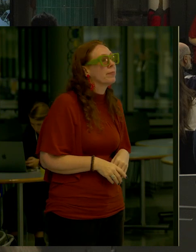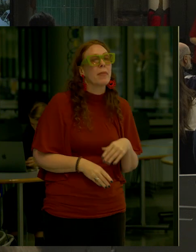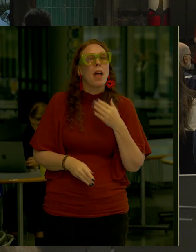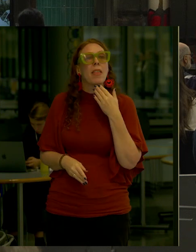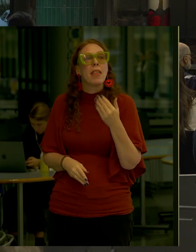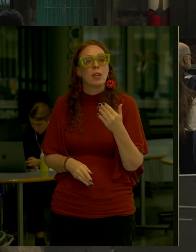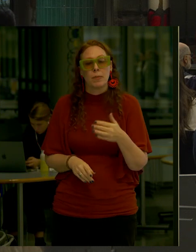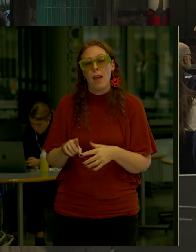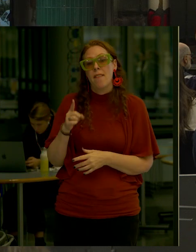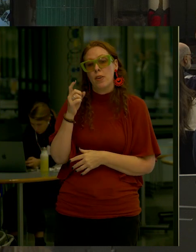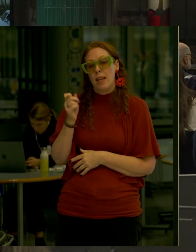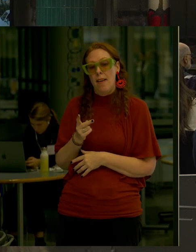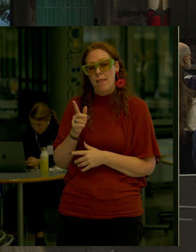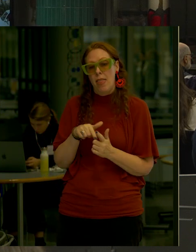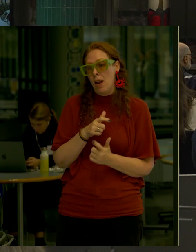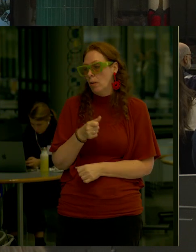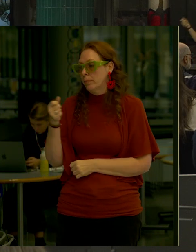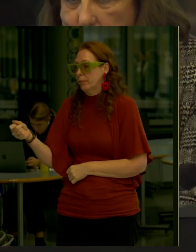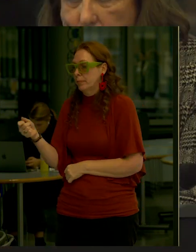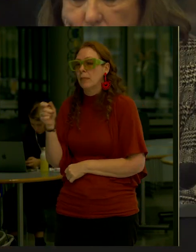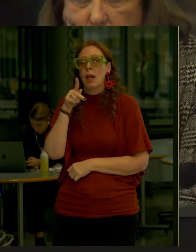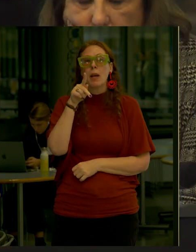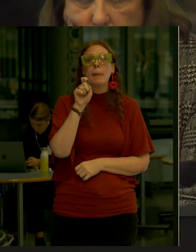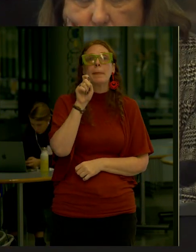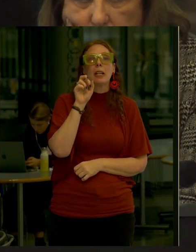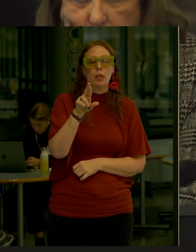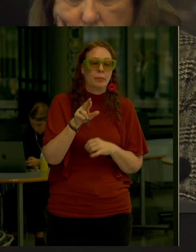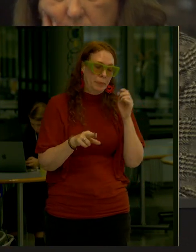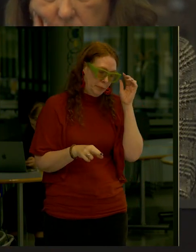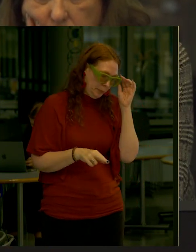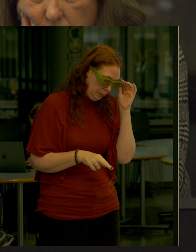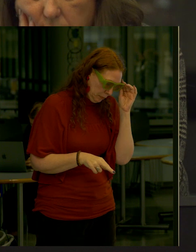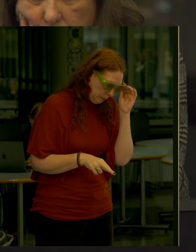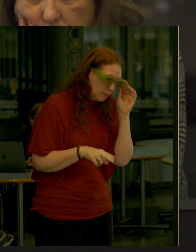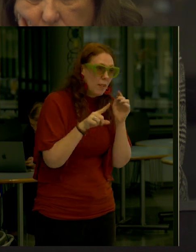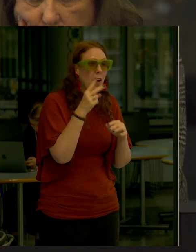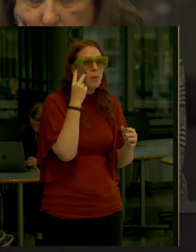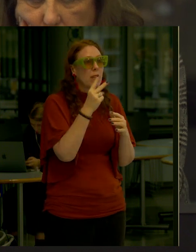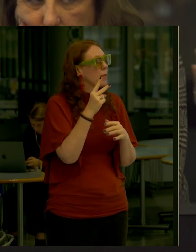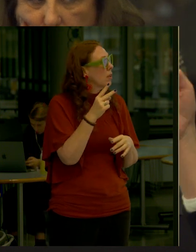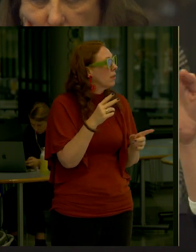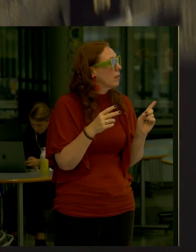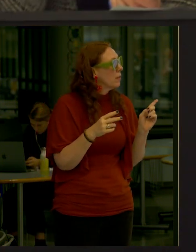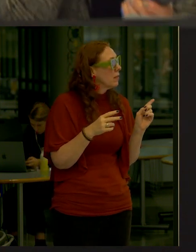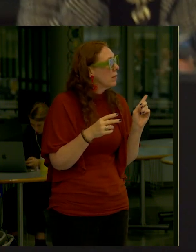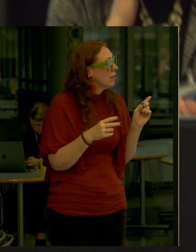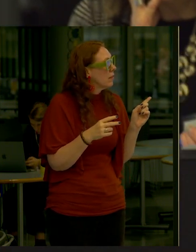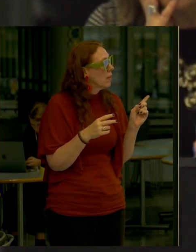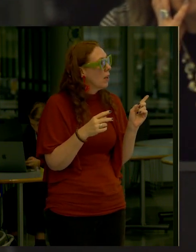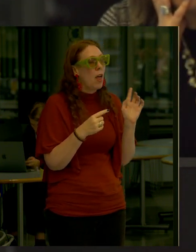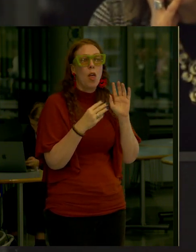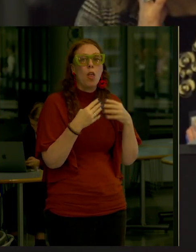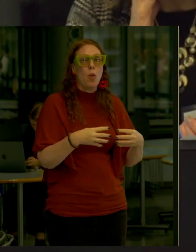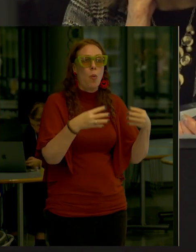I'm going to answer the first half And then hand it over to Peter for the second You are very perceptive in noting that The wall that